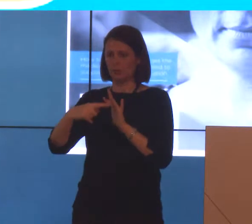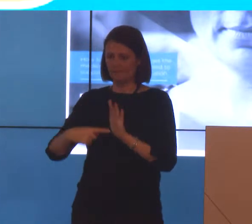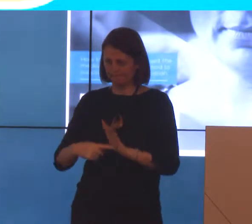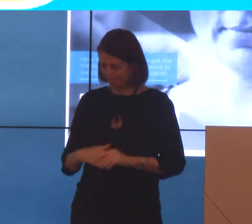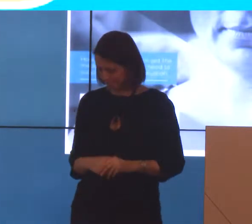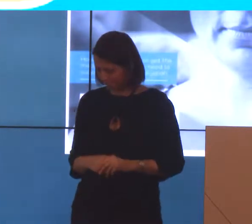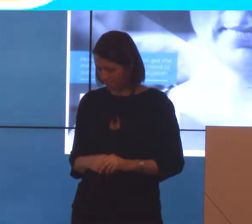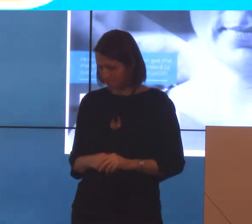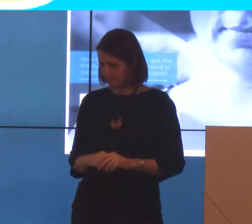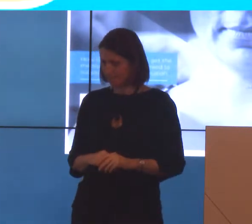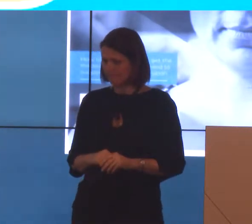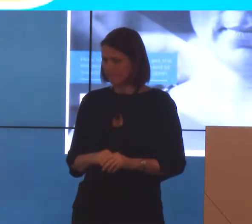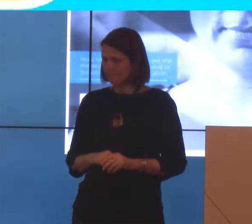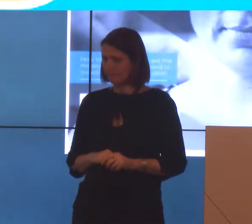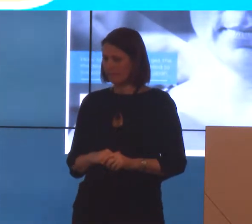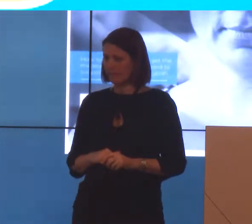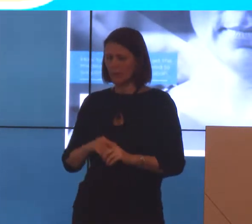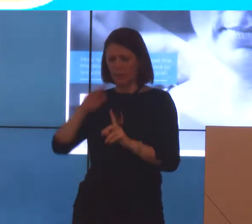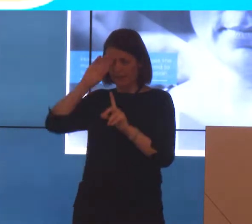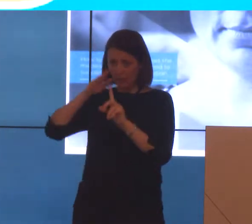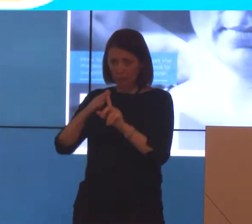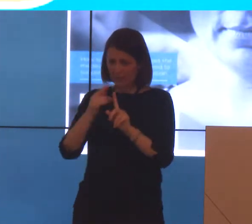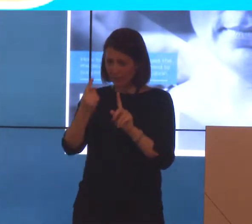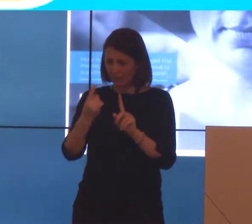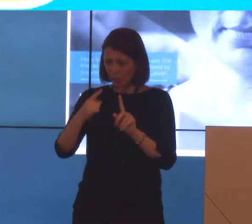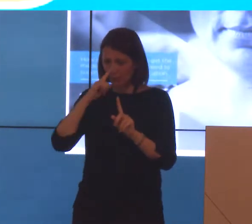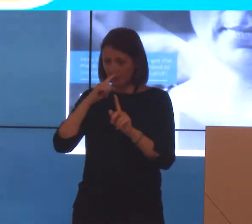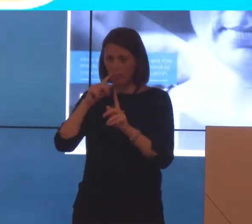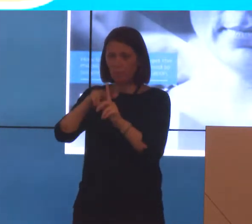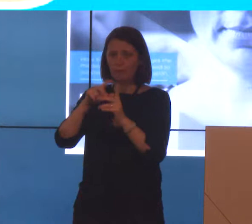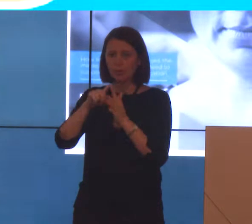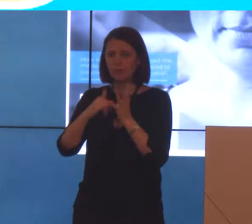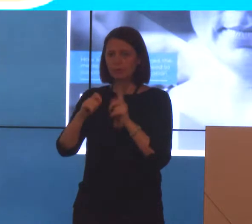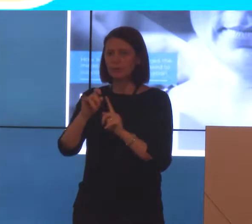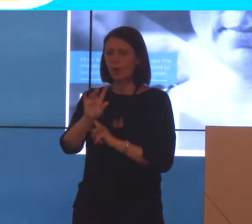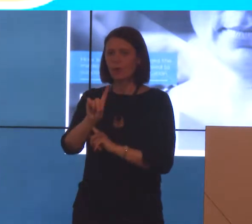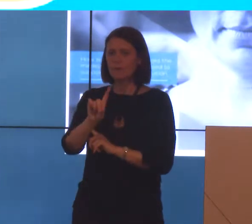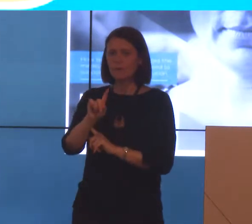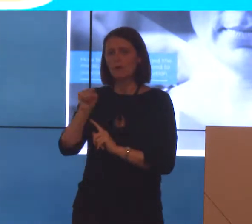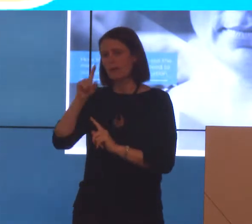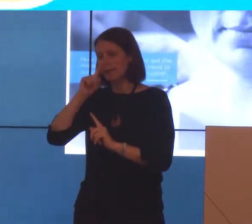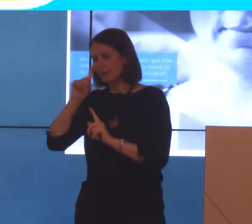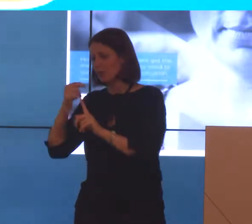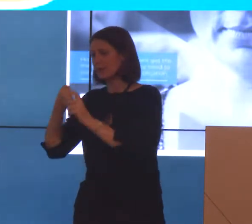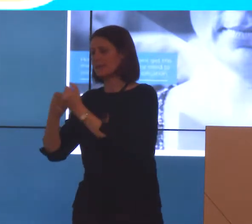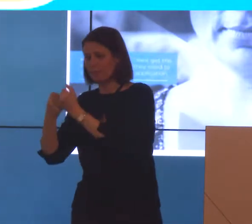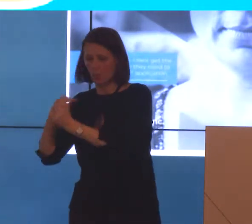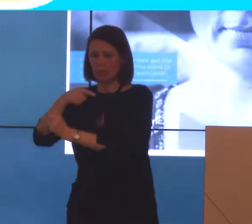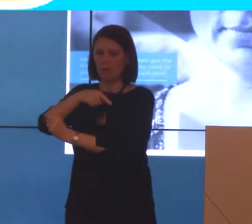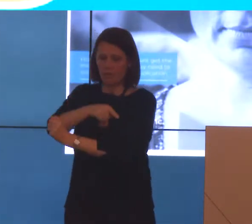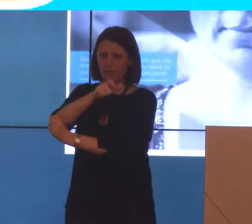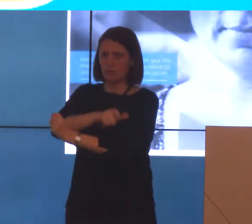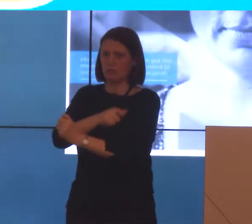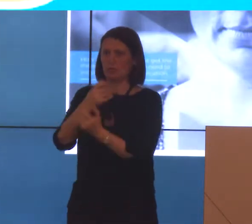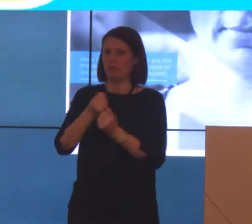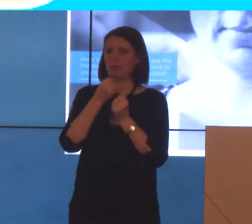directed at, not at individuals applying for the pension, but more at those who are supporting them to apply for the pension.